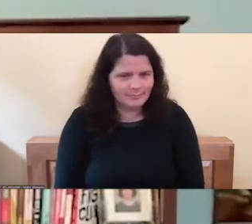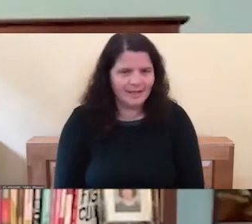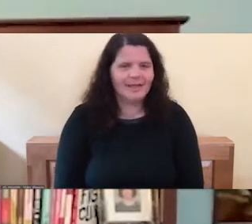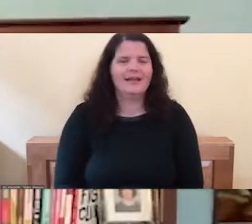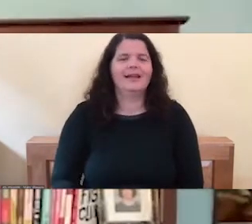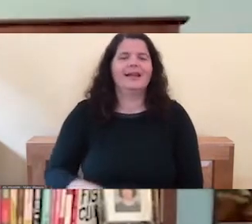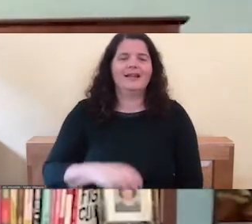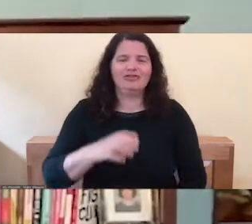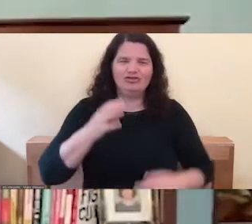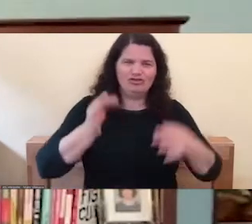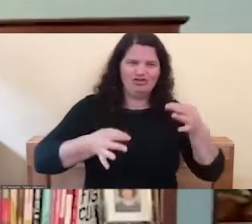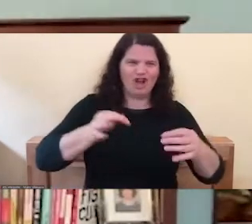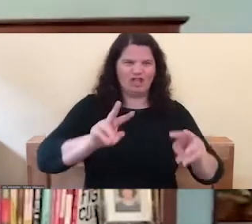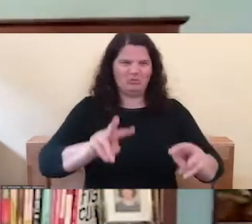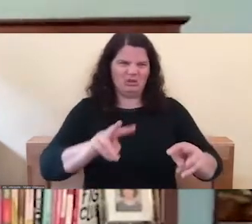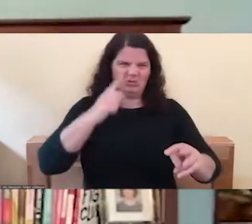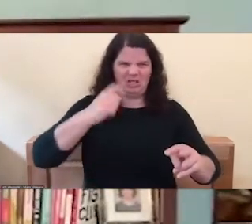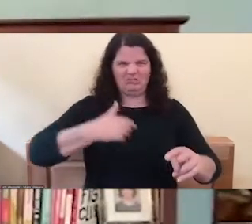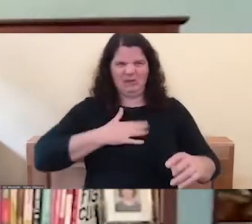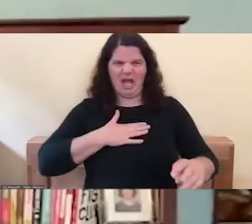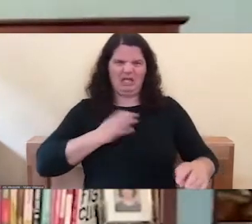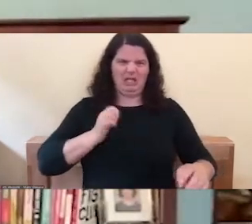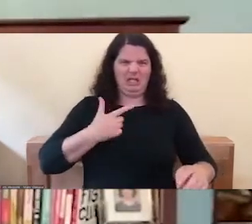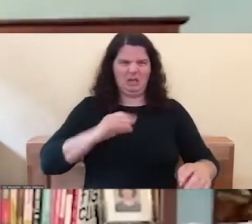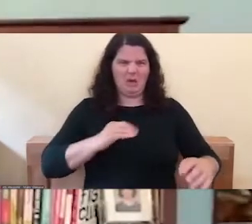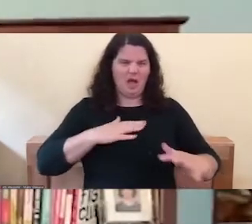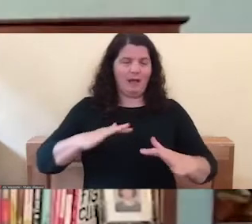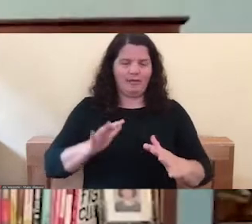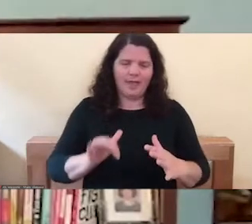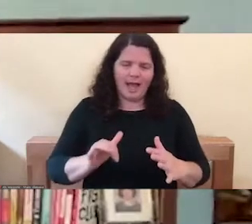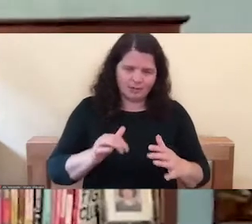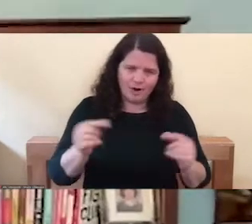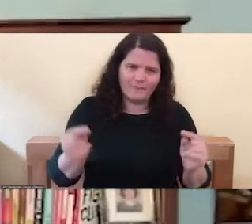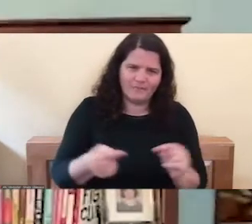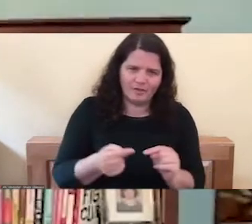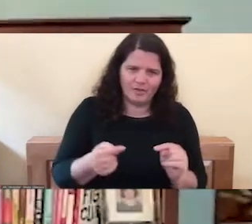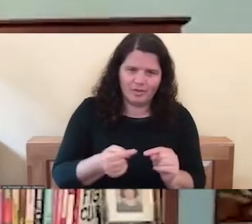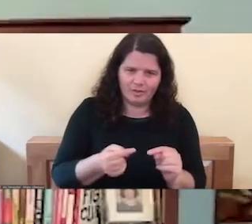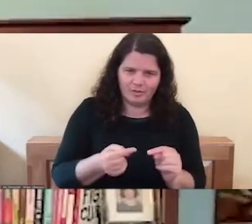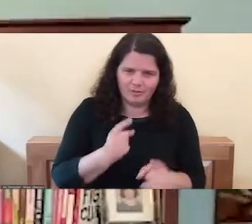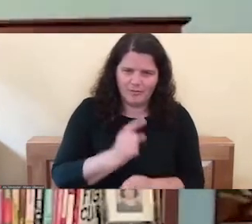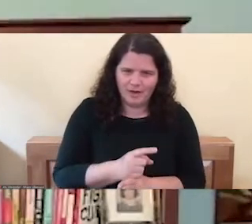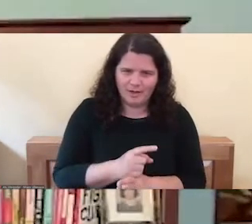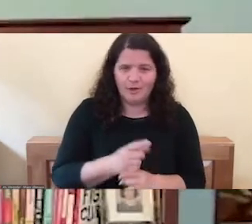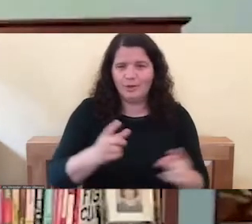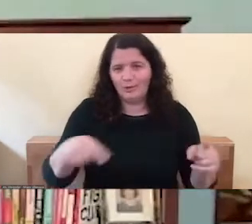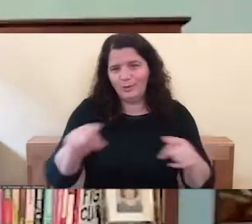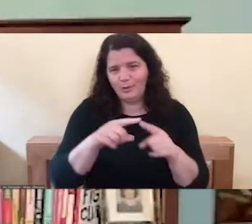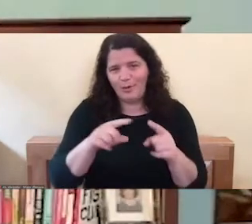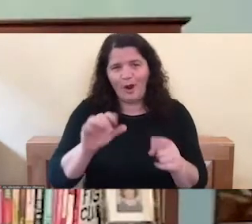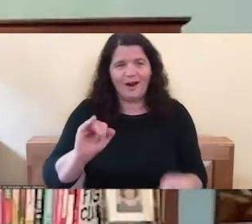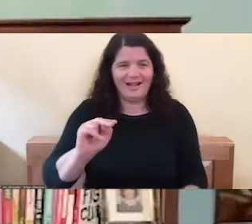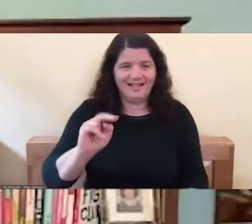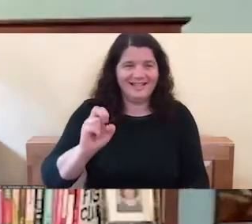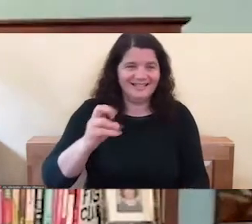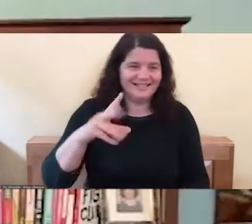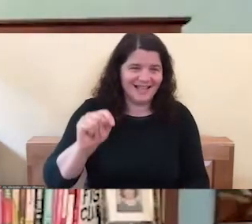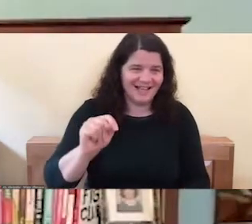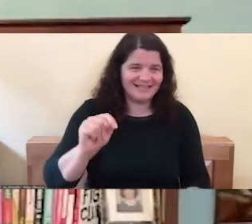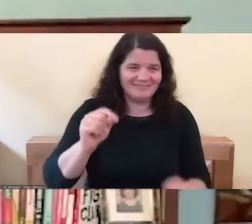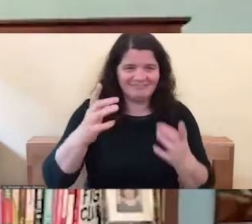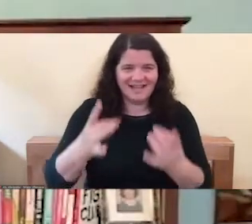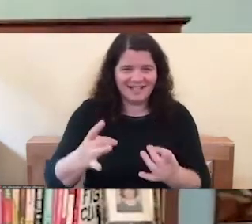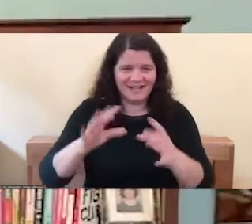identified, then that's very harmful. Anytime. Well, you know, you guys are an insight meditation song. So this is, this is